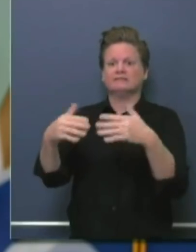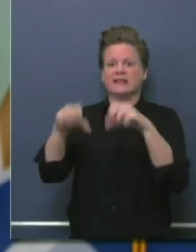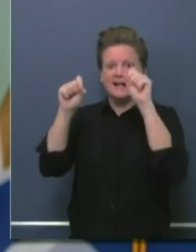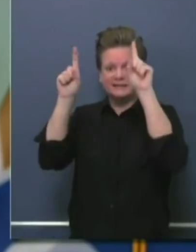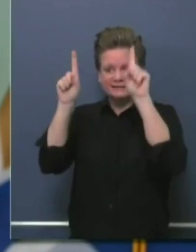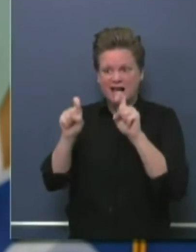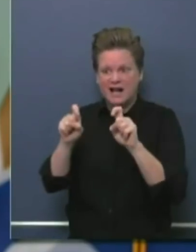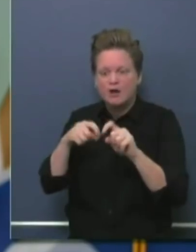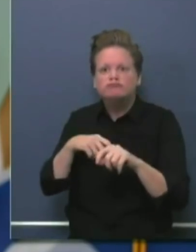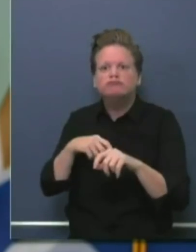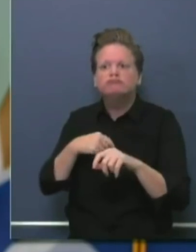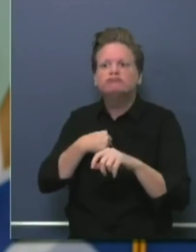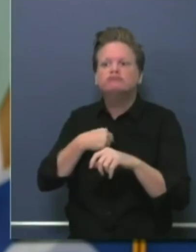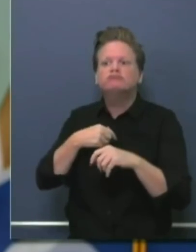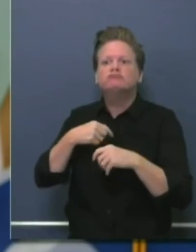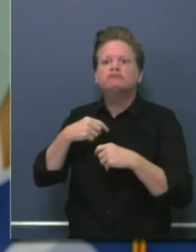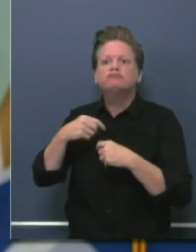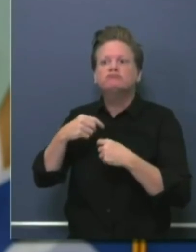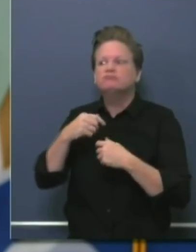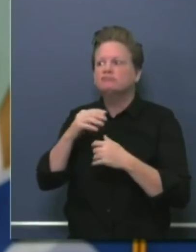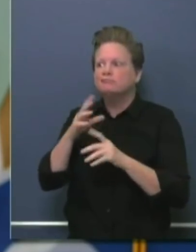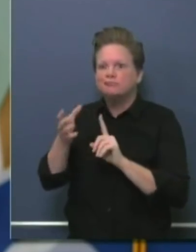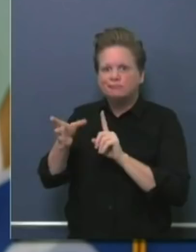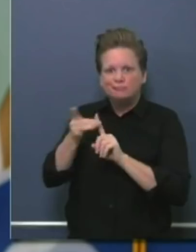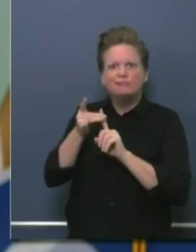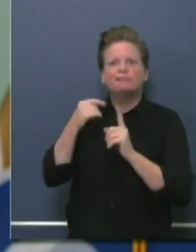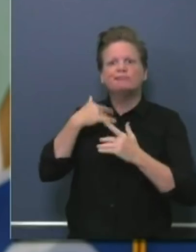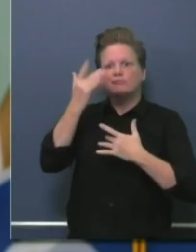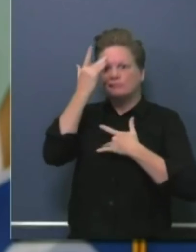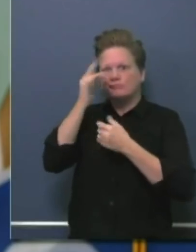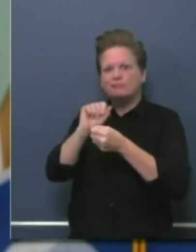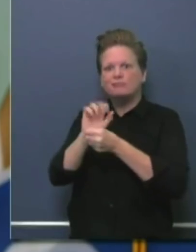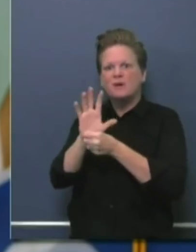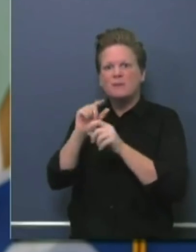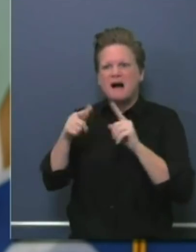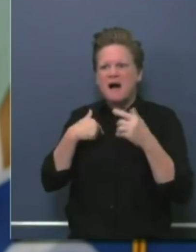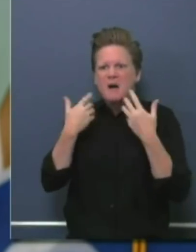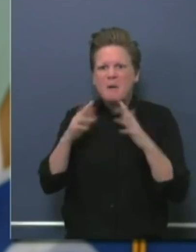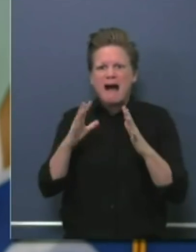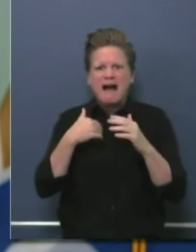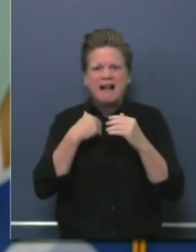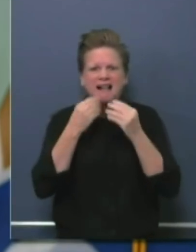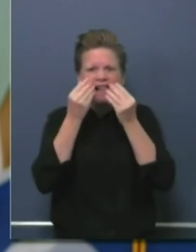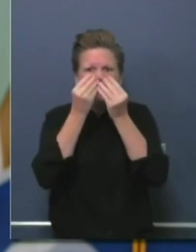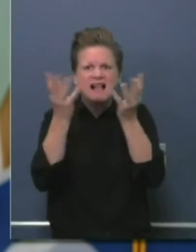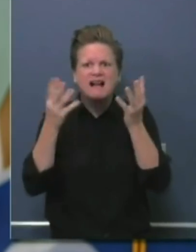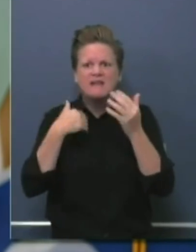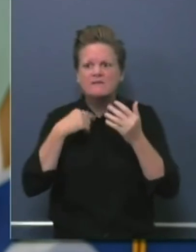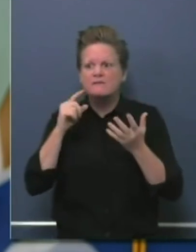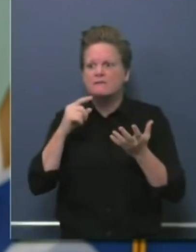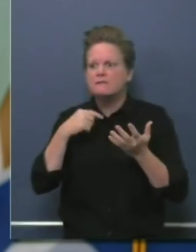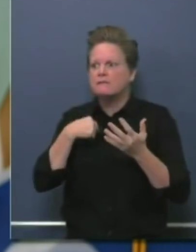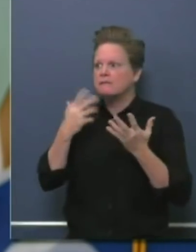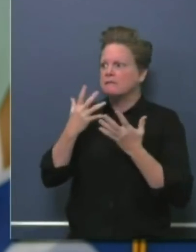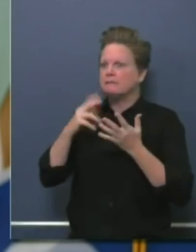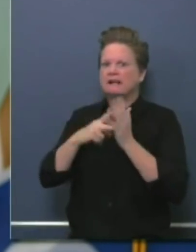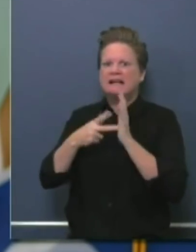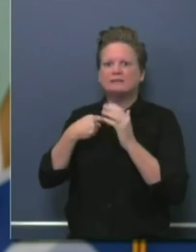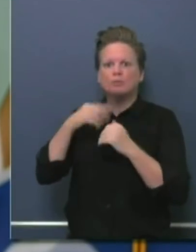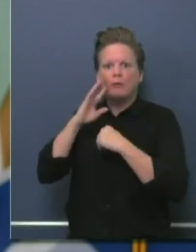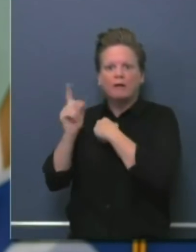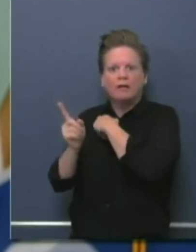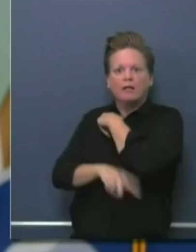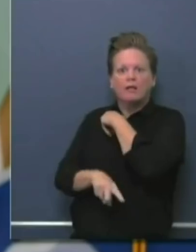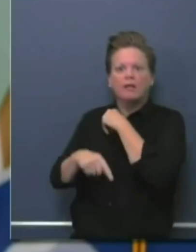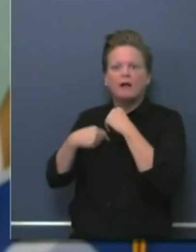the disease because he or she can't afford not to work. And so that's why expanding to all sectors of our